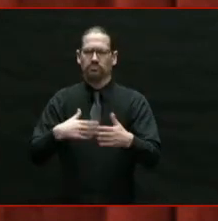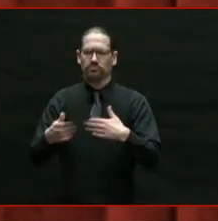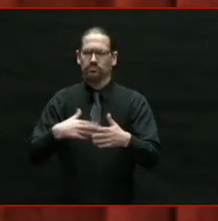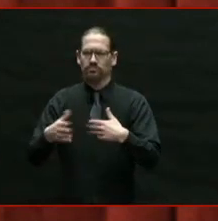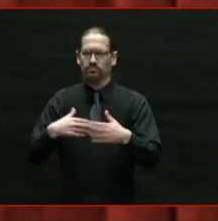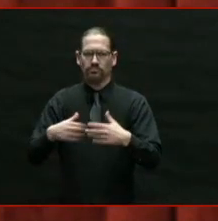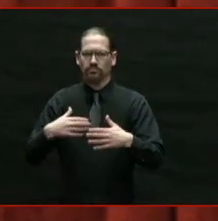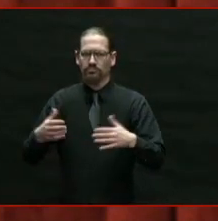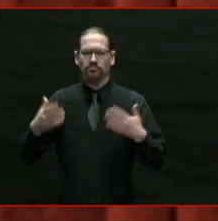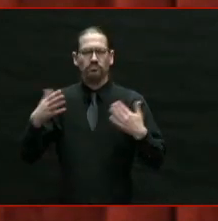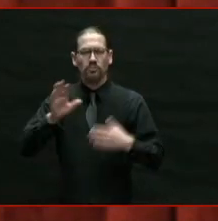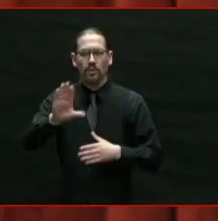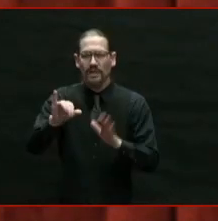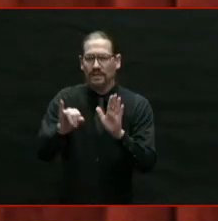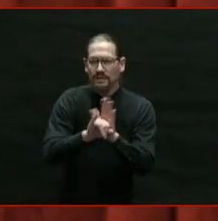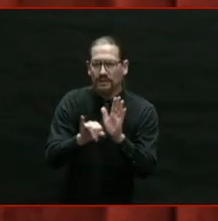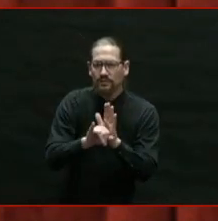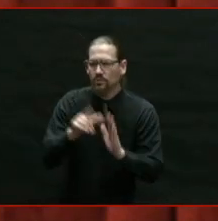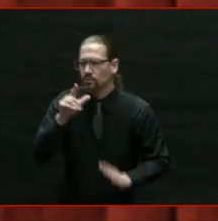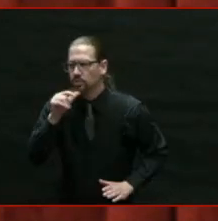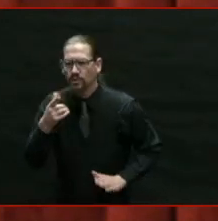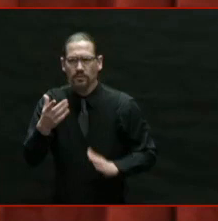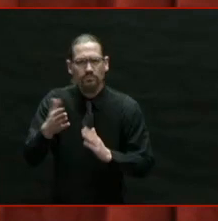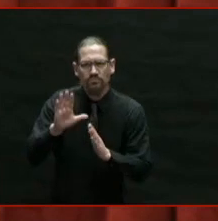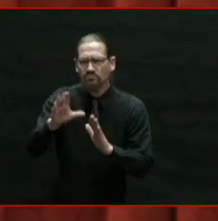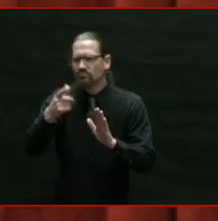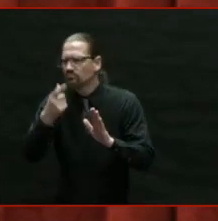And it is these very principles